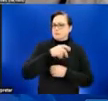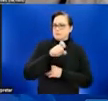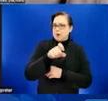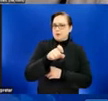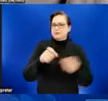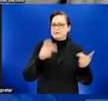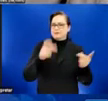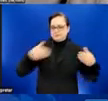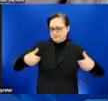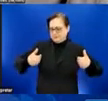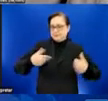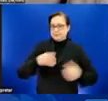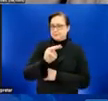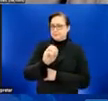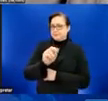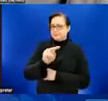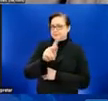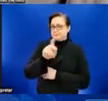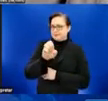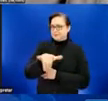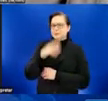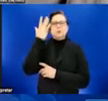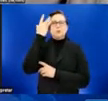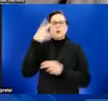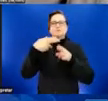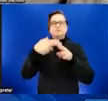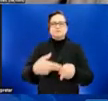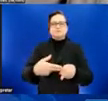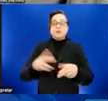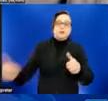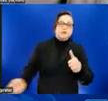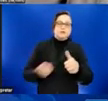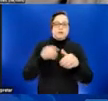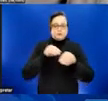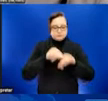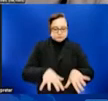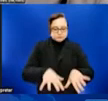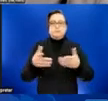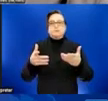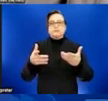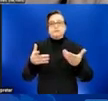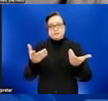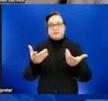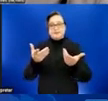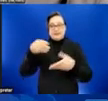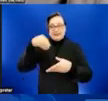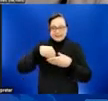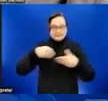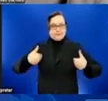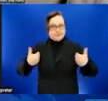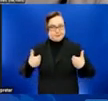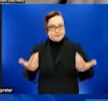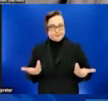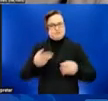disease is only called monkeypox because the first outbreaks discovered in 1958 occurred in monkeys. Despite being named